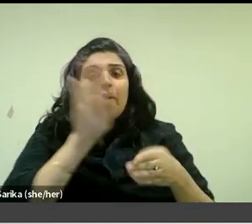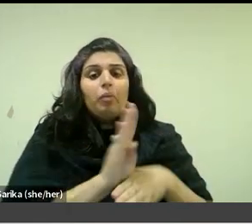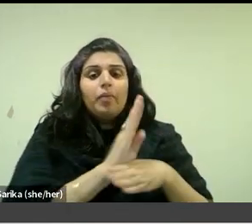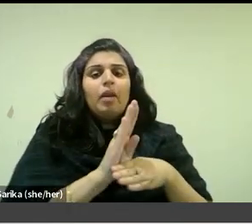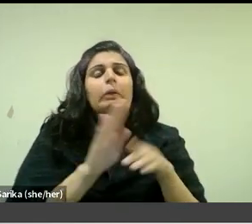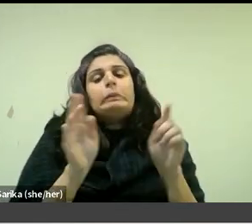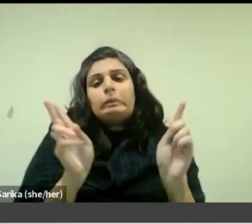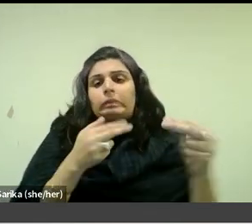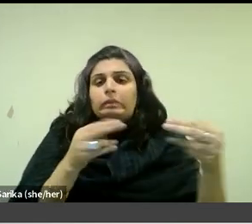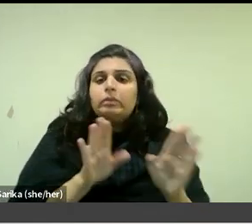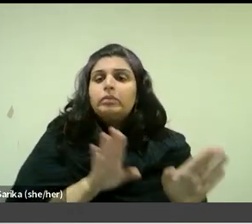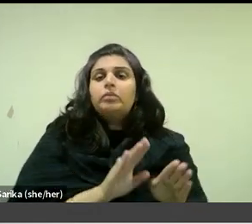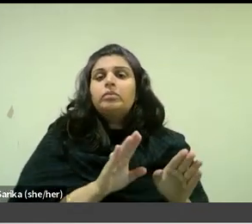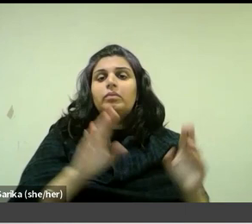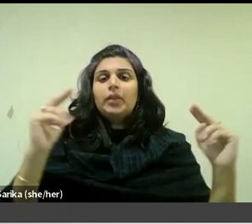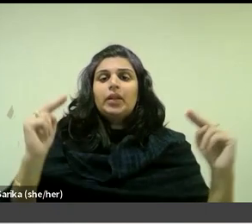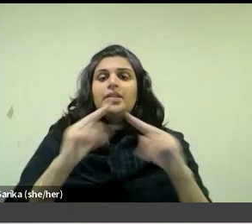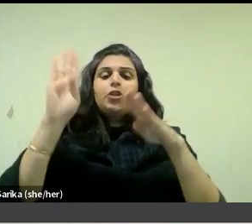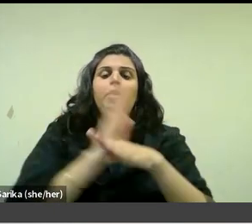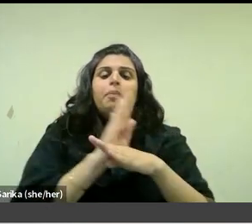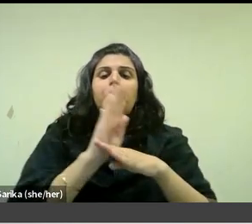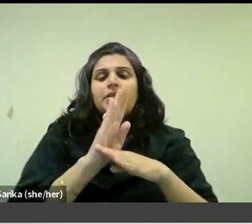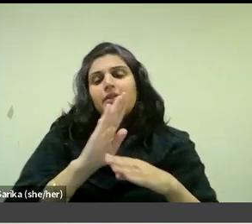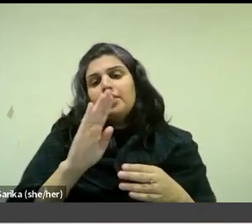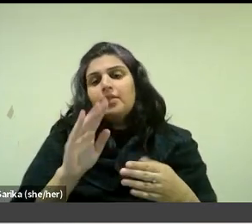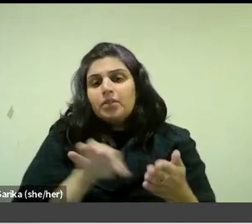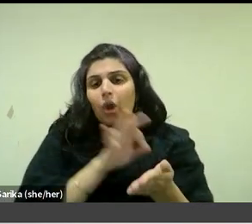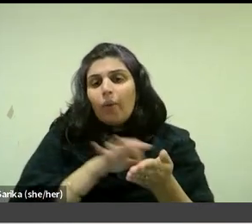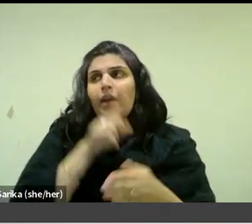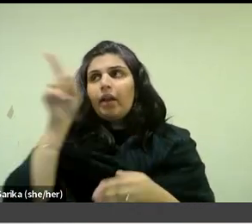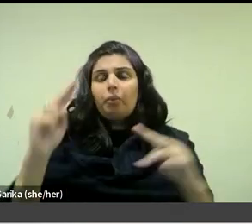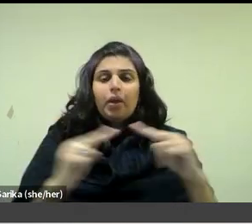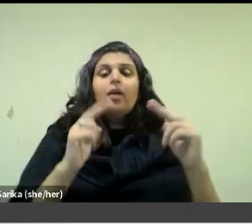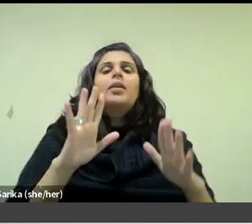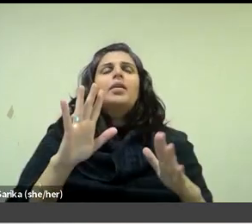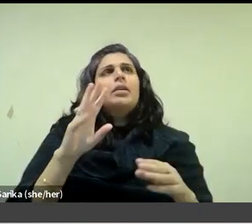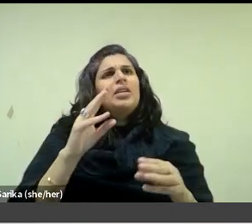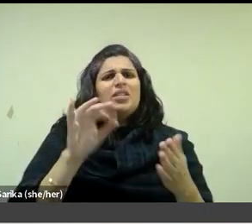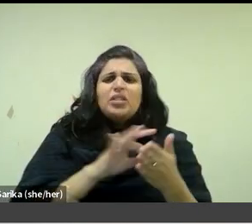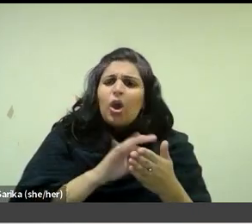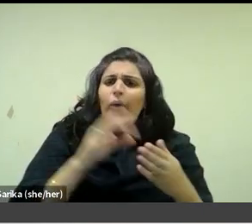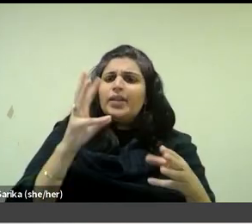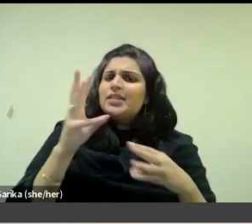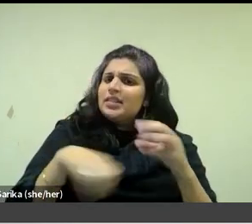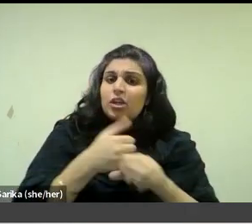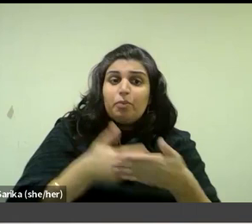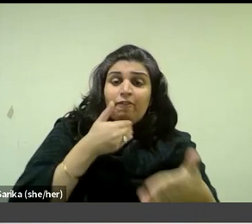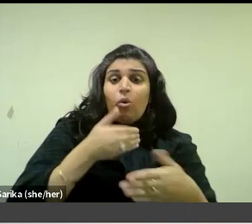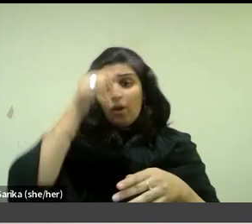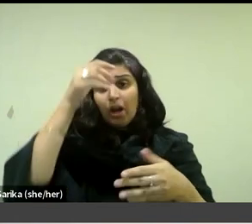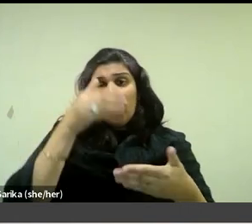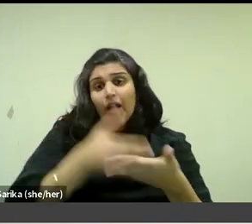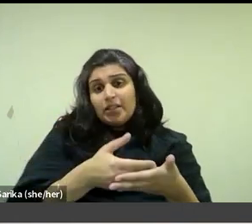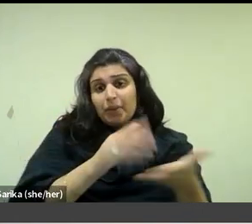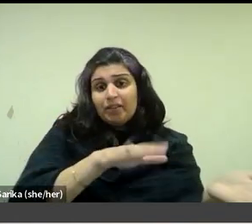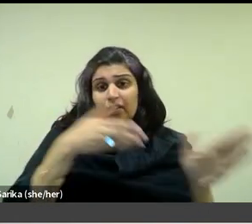located central Parisian sewing business, doing so some six years before her husband's death in 1884,